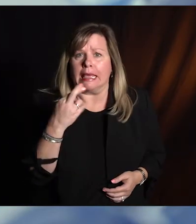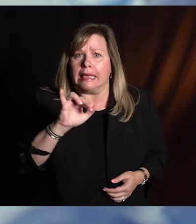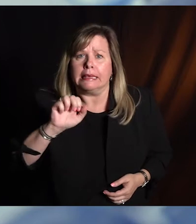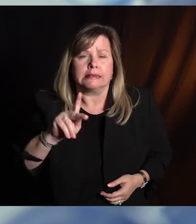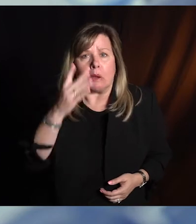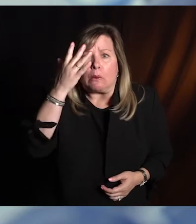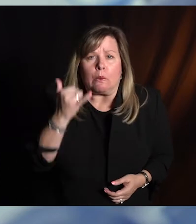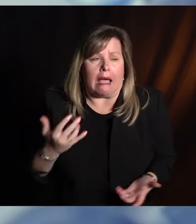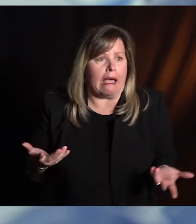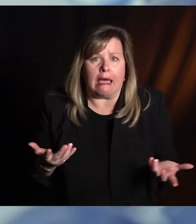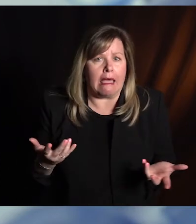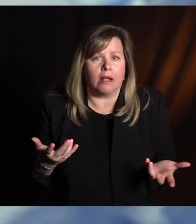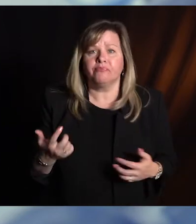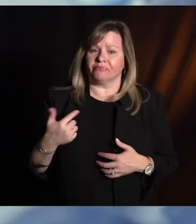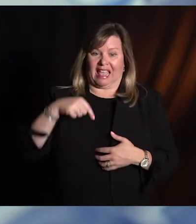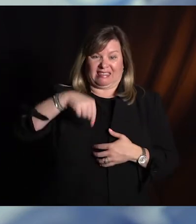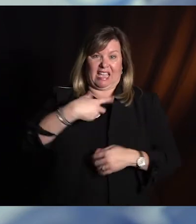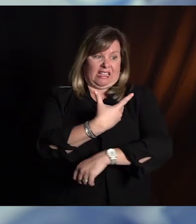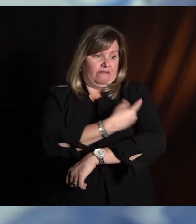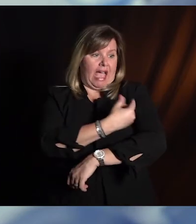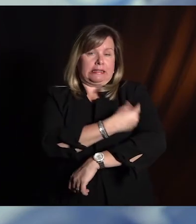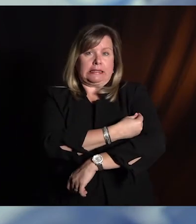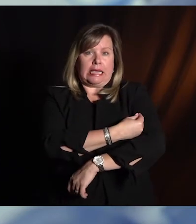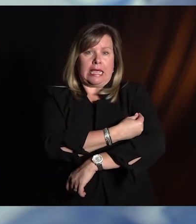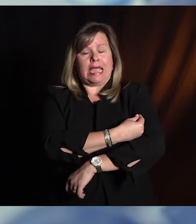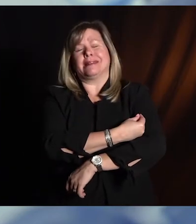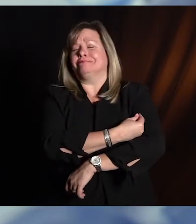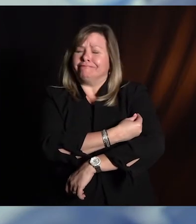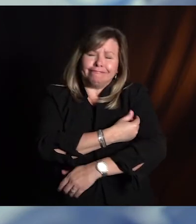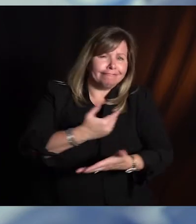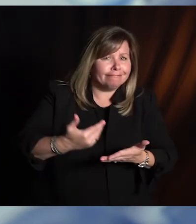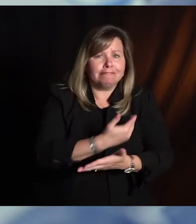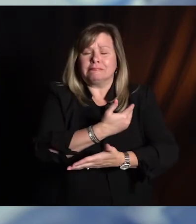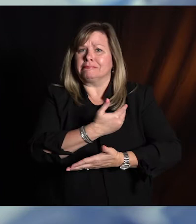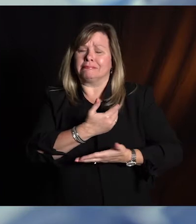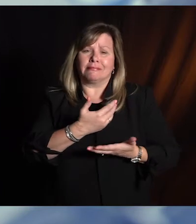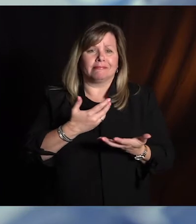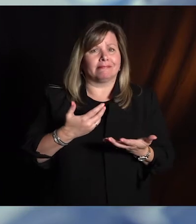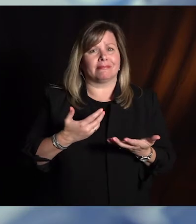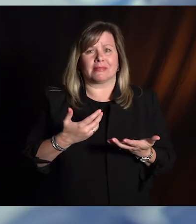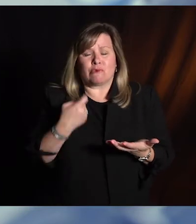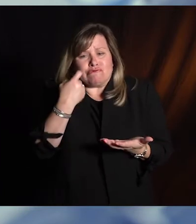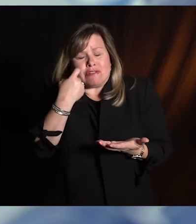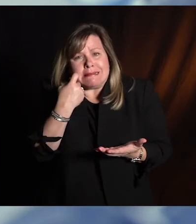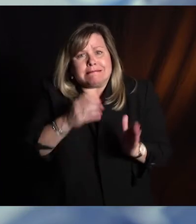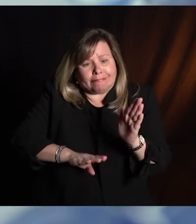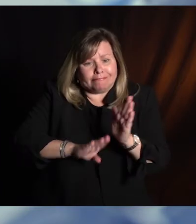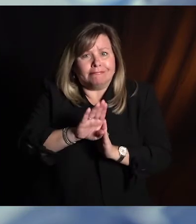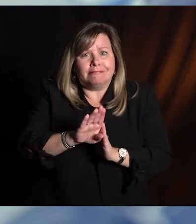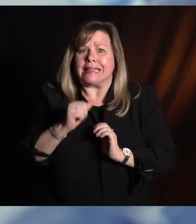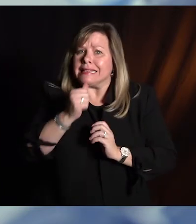Because we haven't had this vaccine for many, many years. And so is there a possibility that perhaps this vaccine could